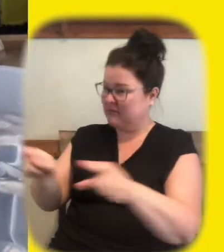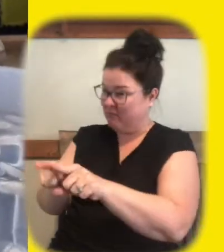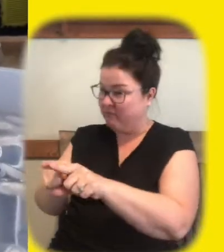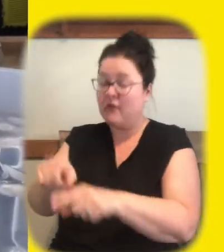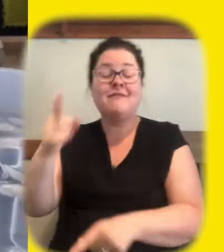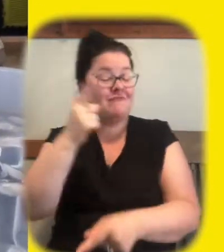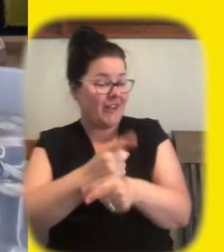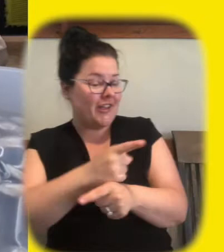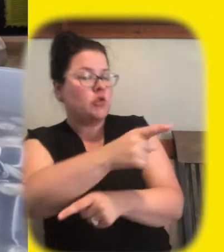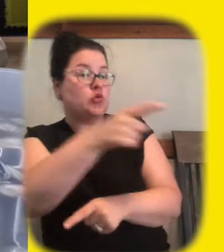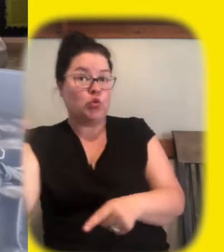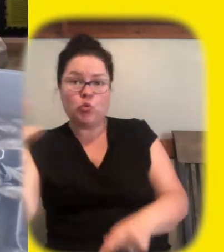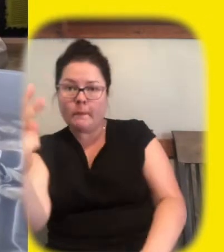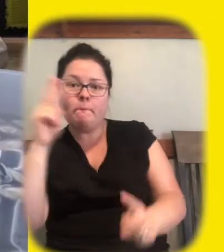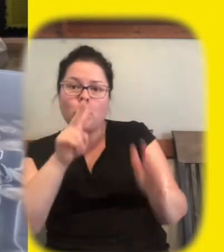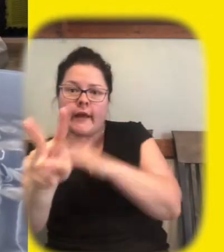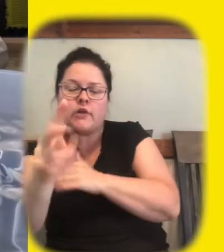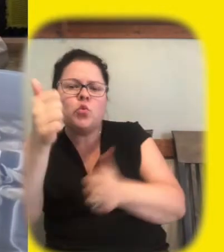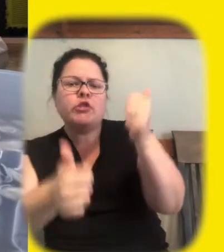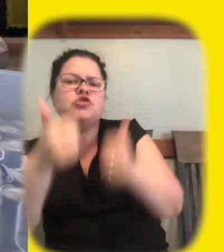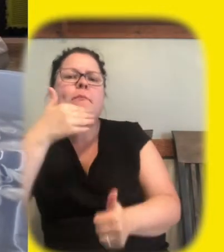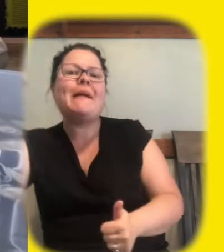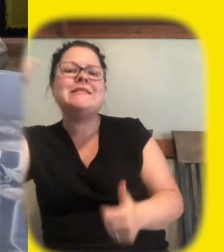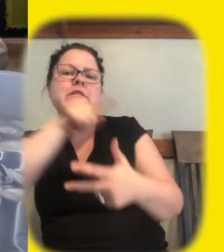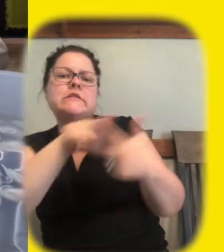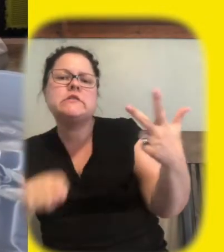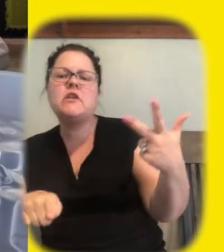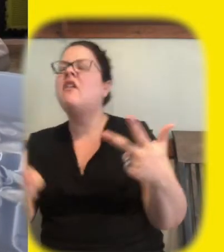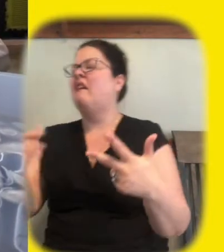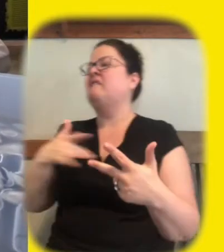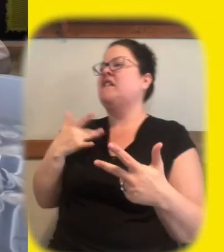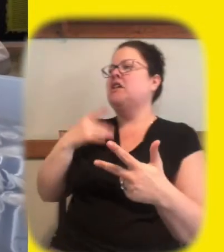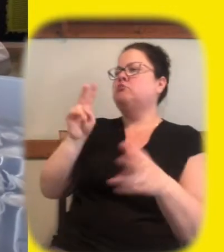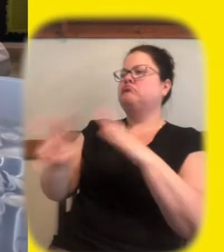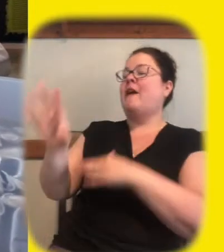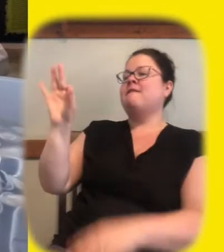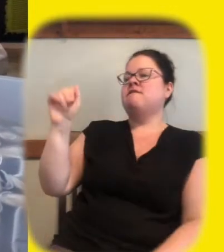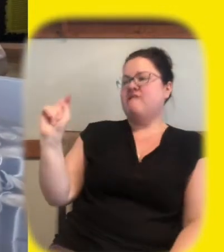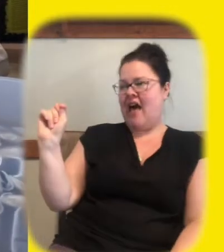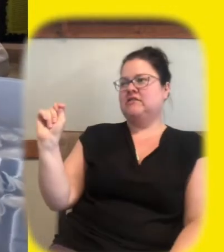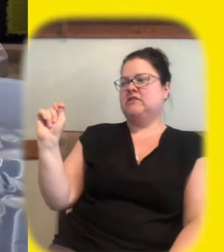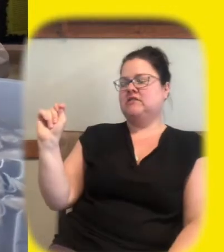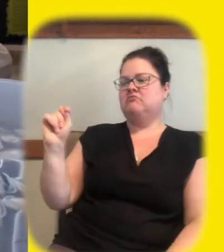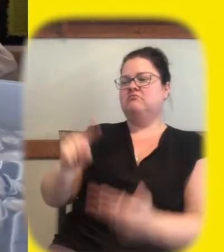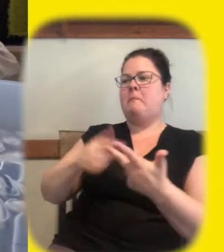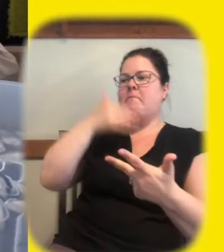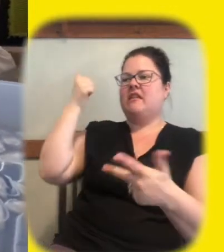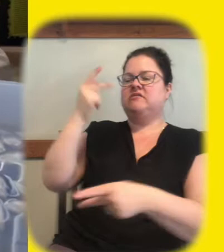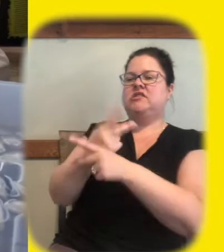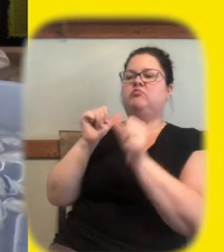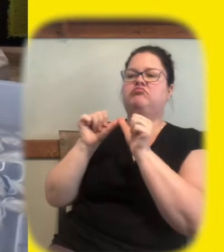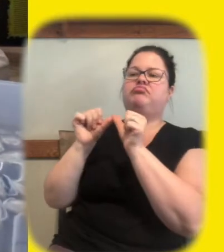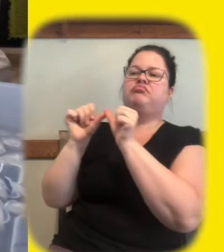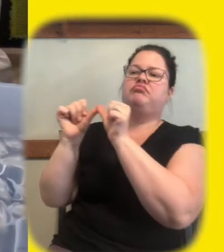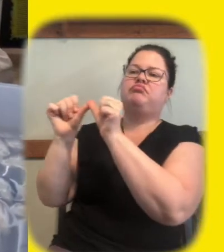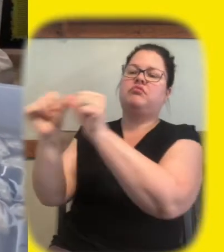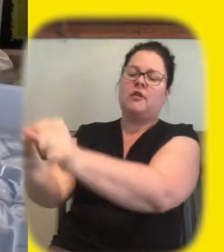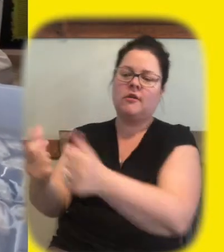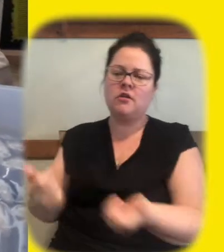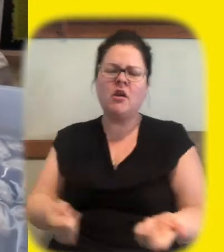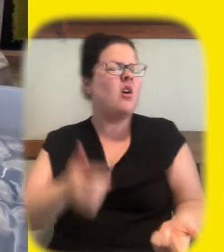let's let everyone predict which one will make the best insulator probably fat yeah that's what your prediction yeah okay